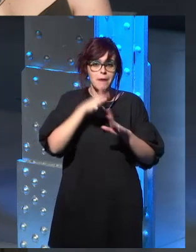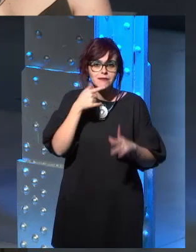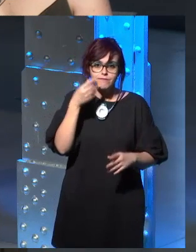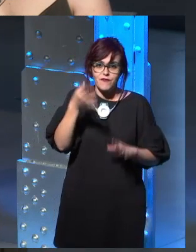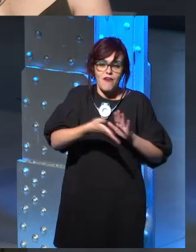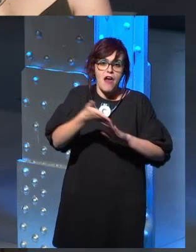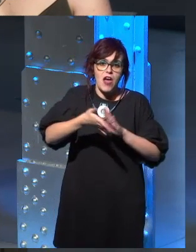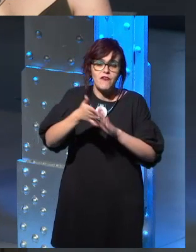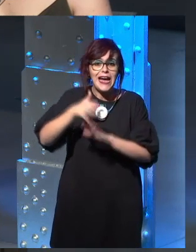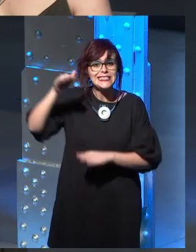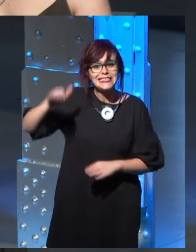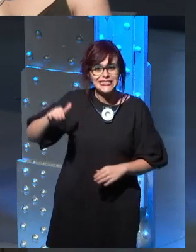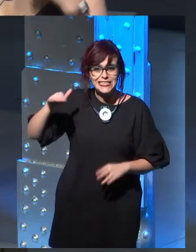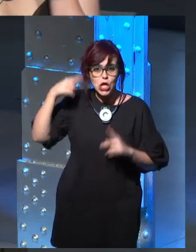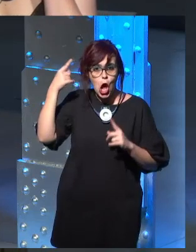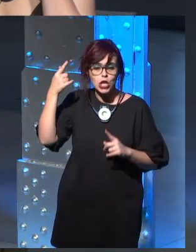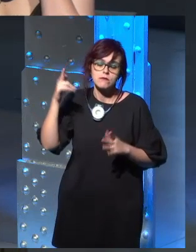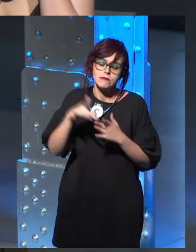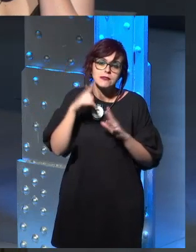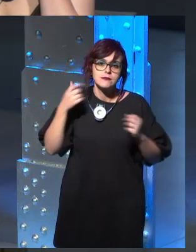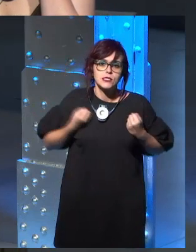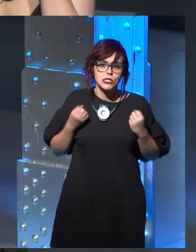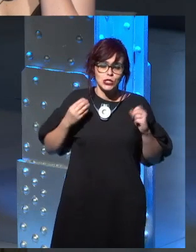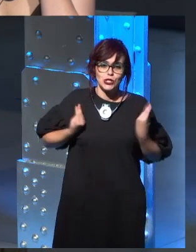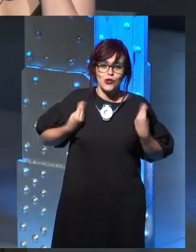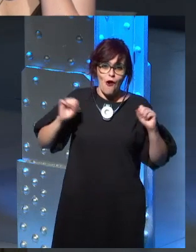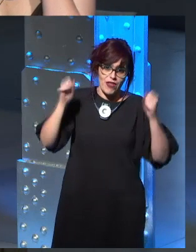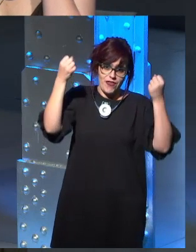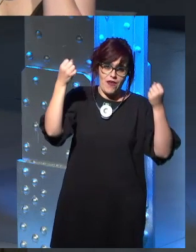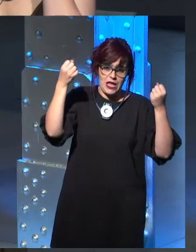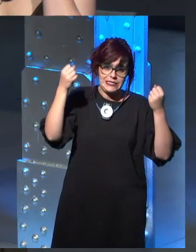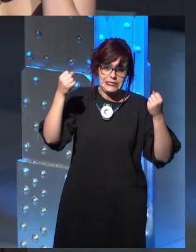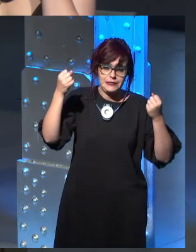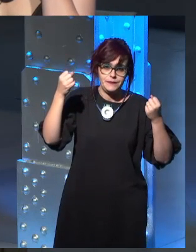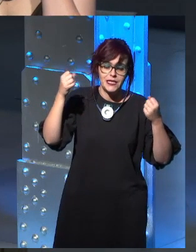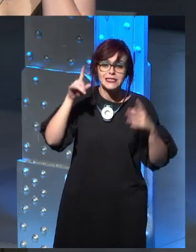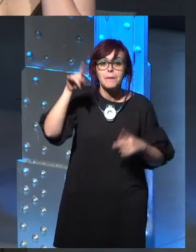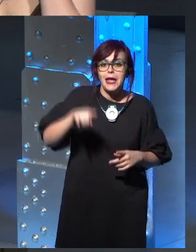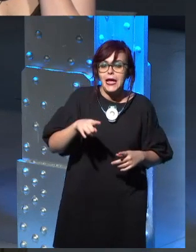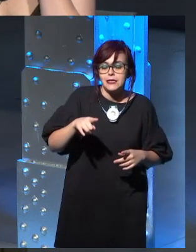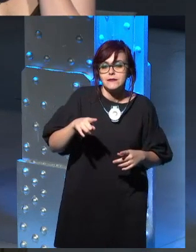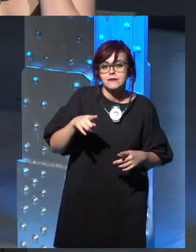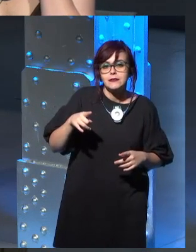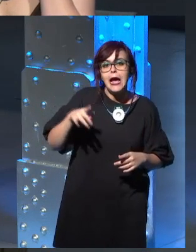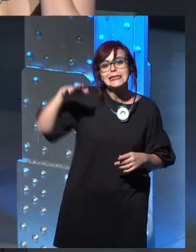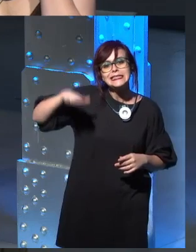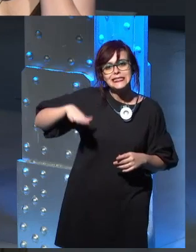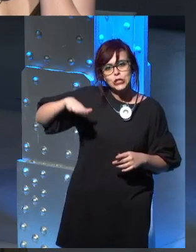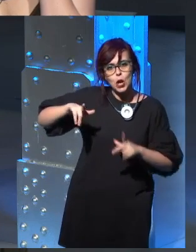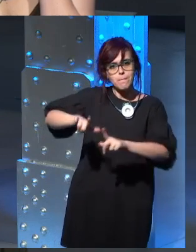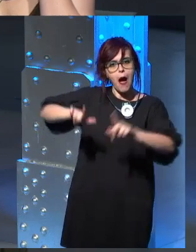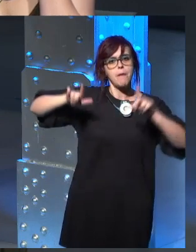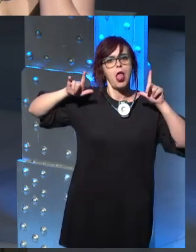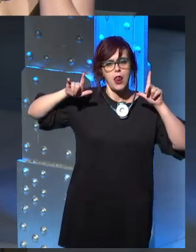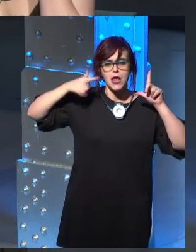story. And that Tyrion will be quite important. George has said he knows who sits the Iron Throne at the